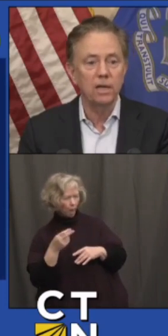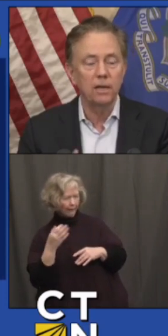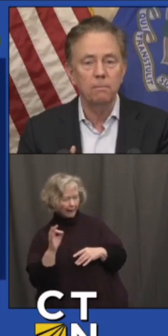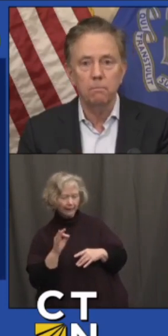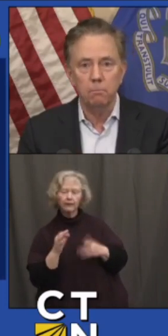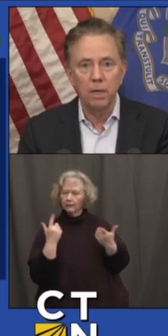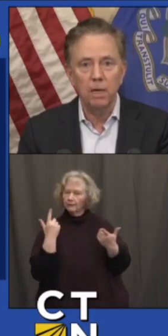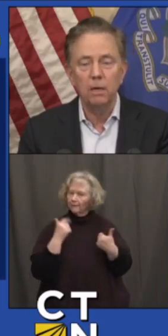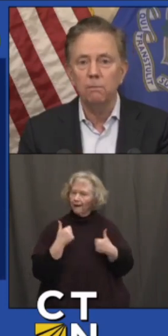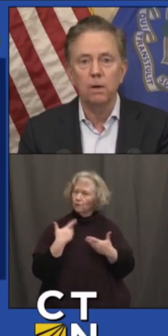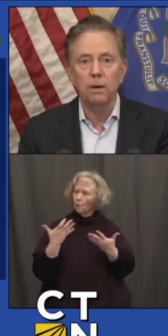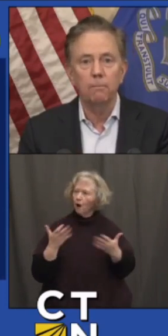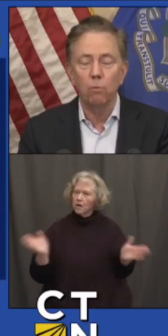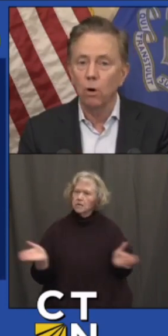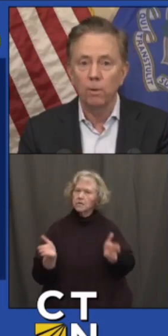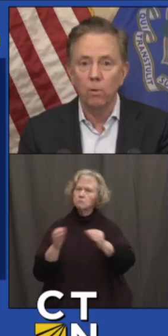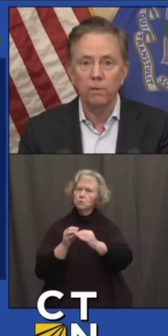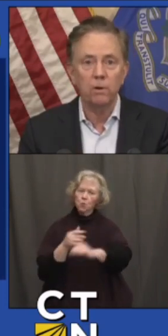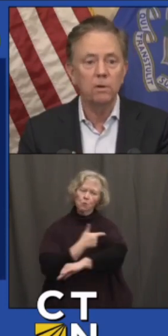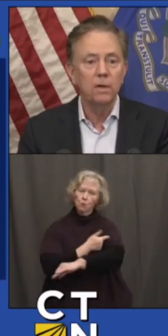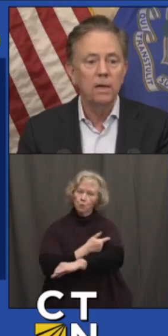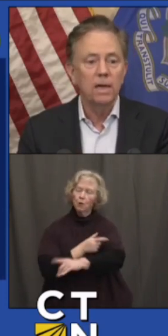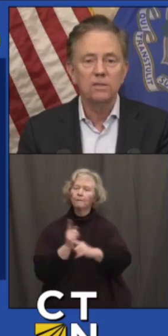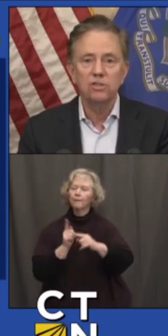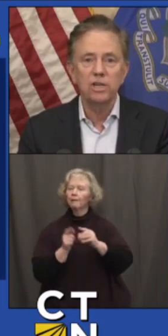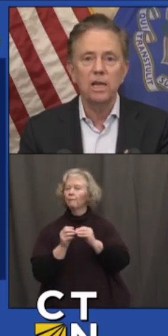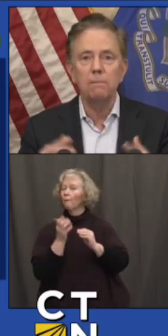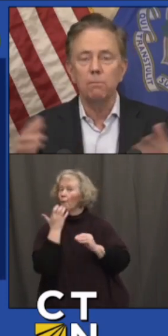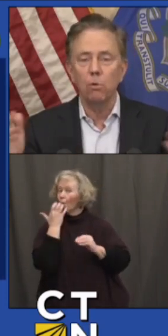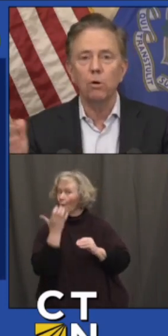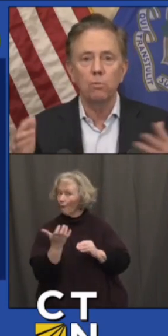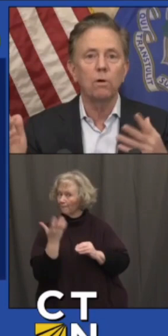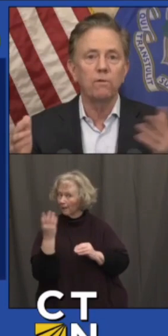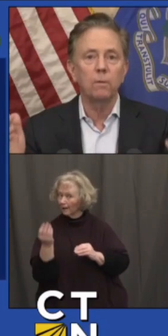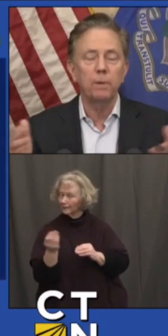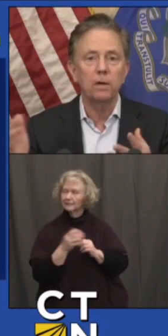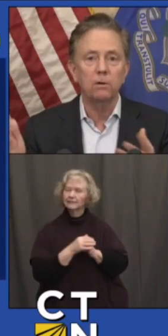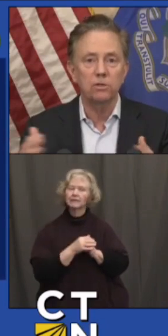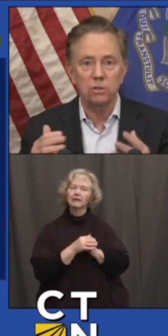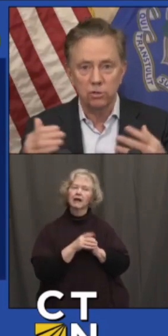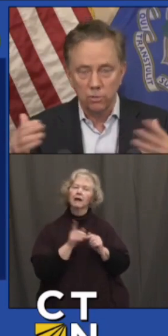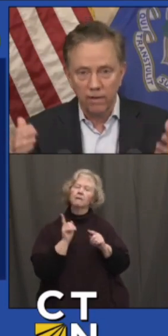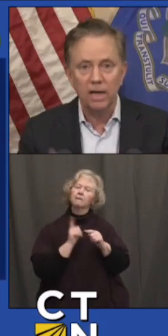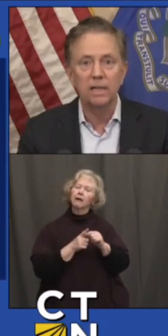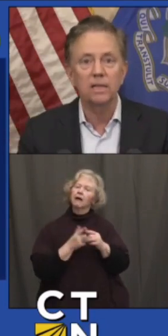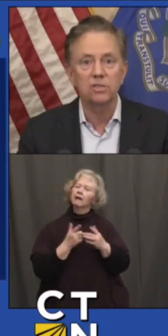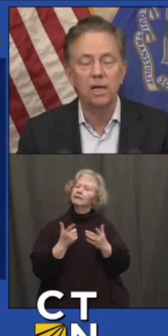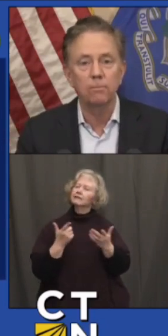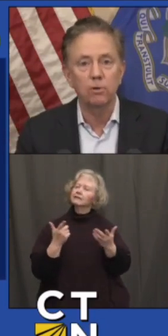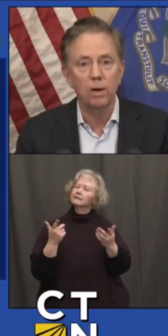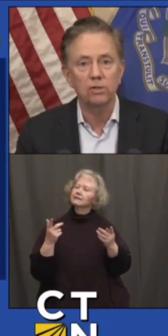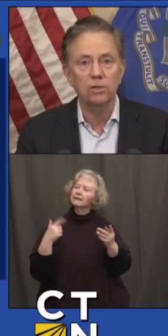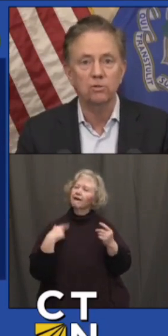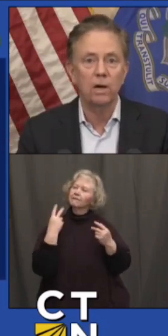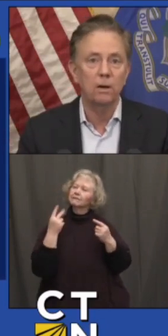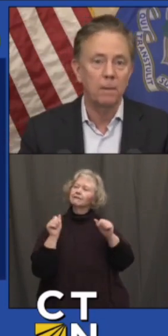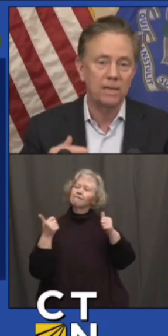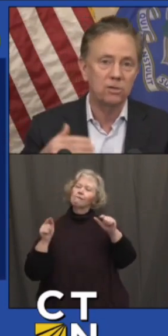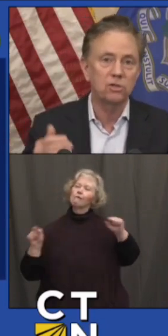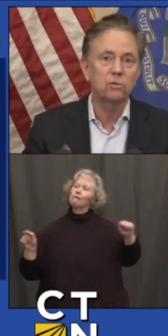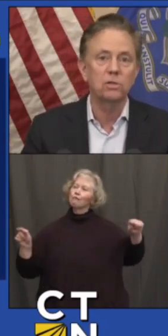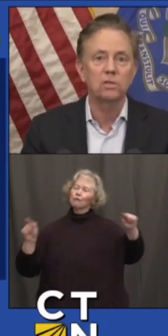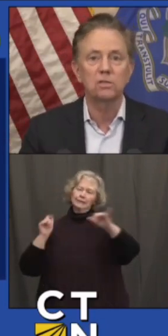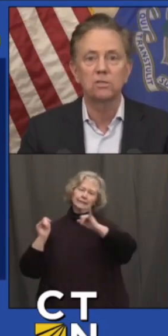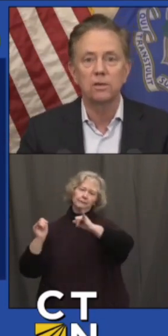vaccinated. B, warmer weather. And C, more and more of our peers are sort of headed in the same direction as well.